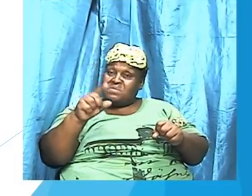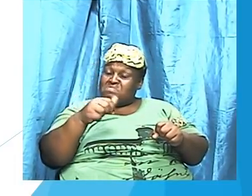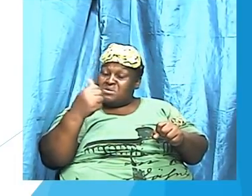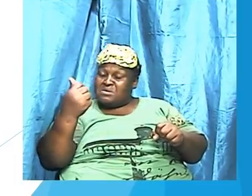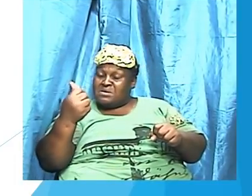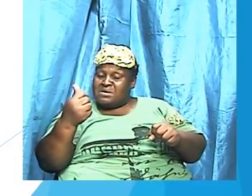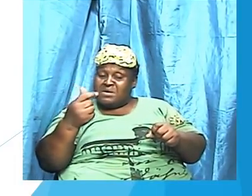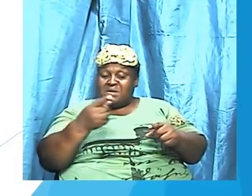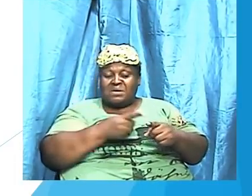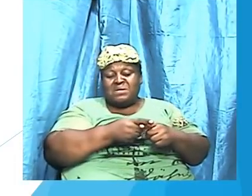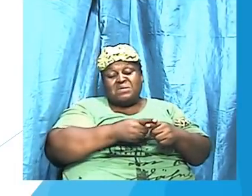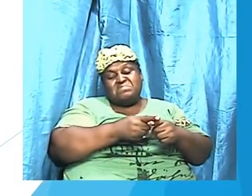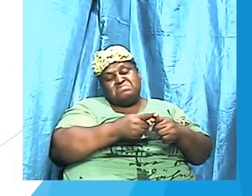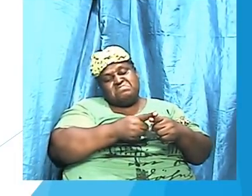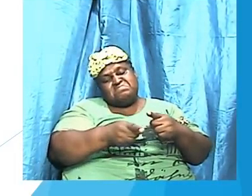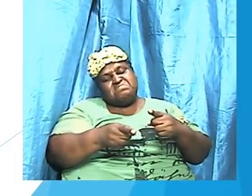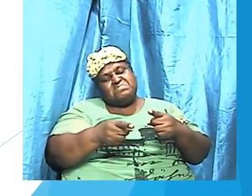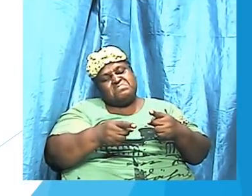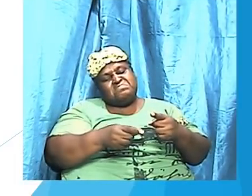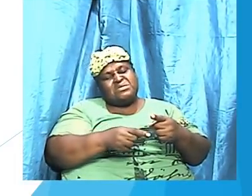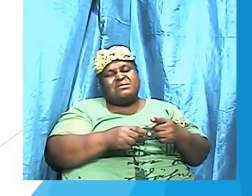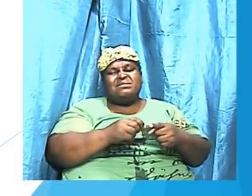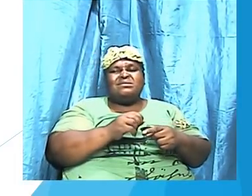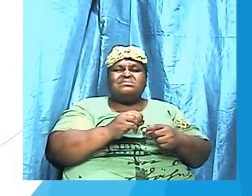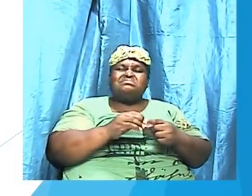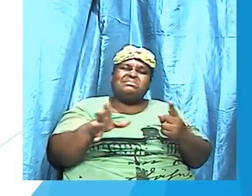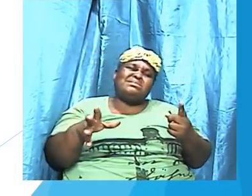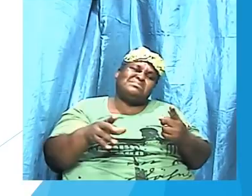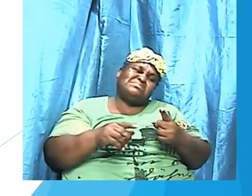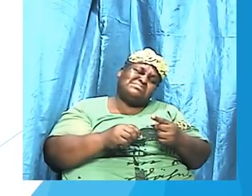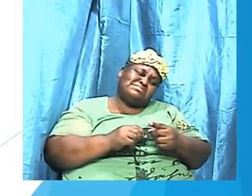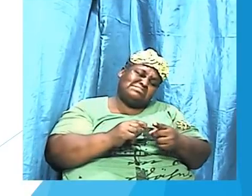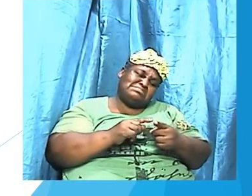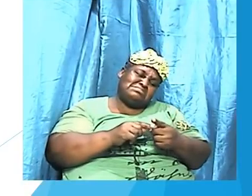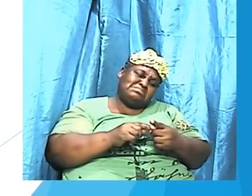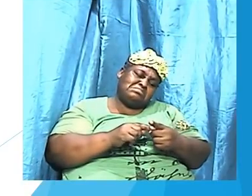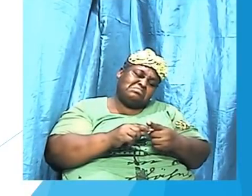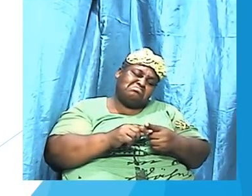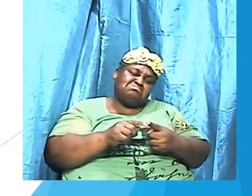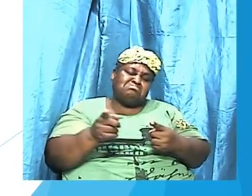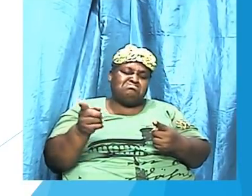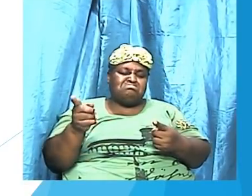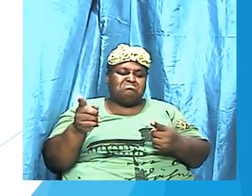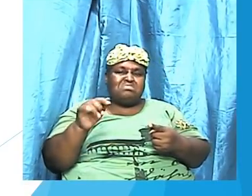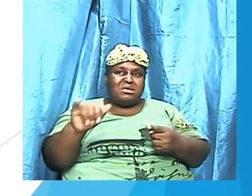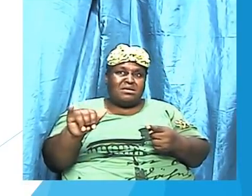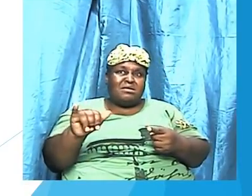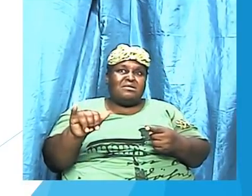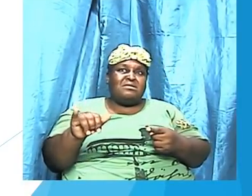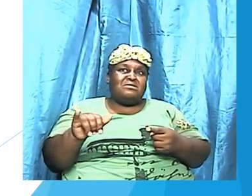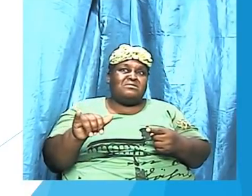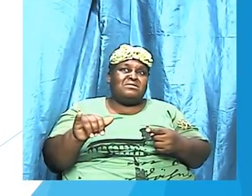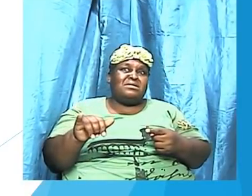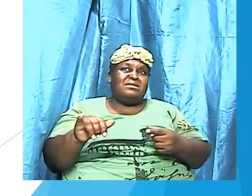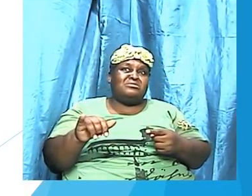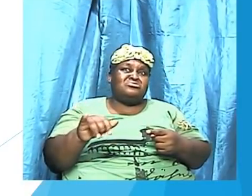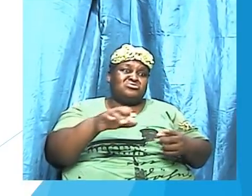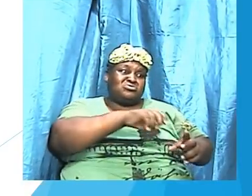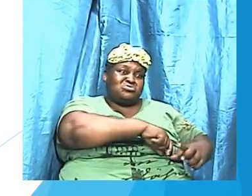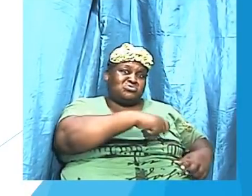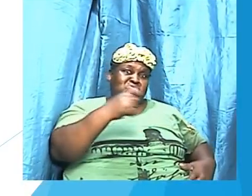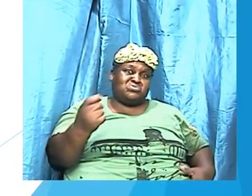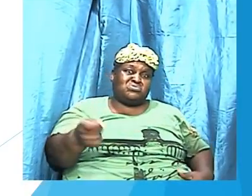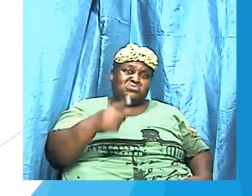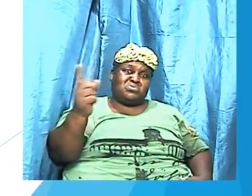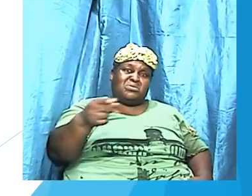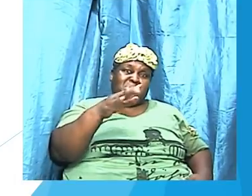of the blade was dull and blunt and that sword was called the gladius and you had others and so